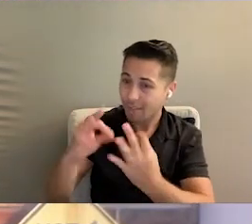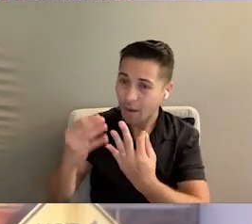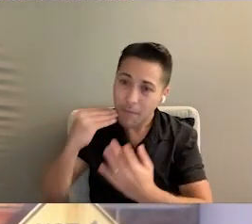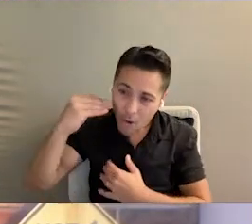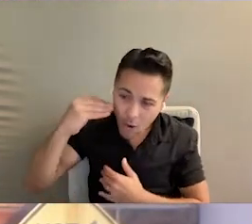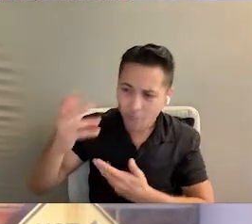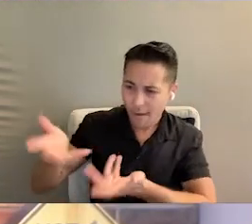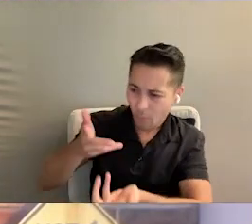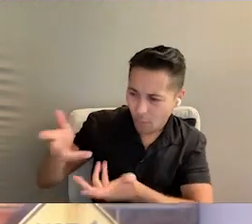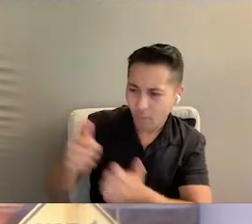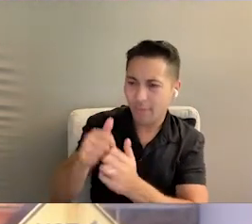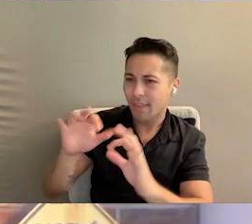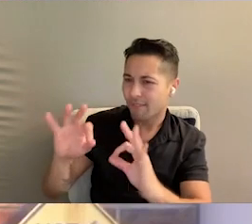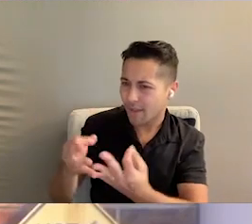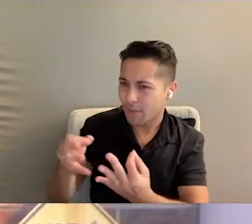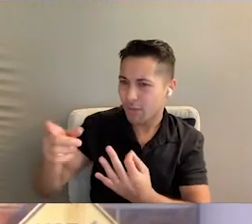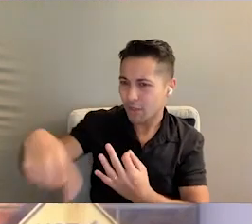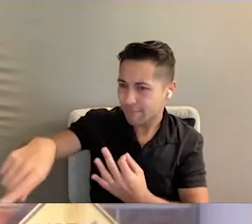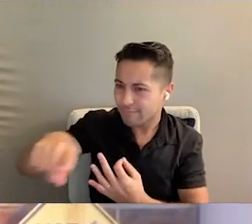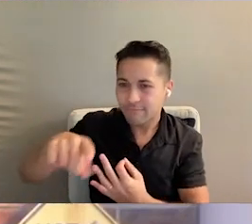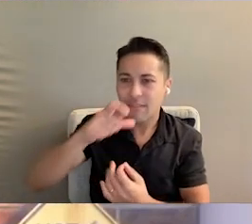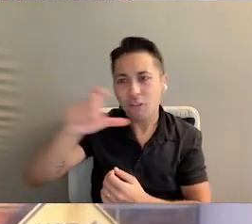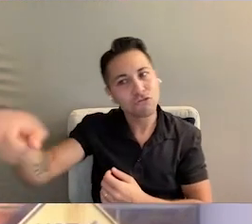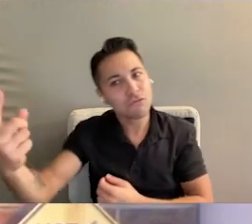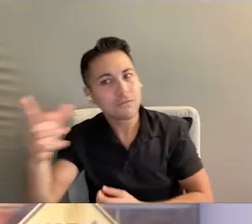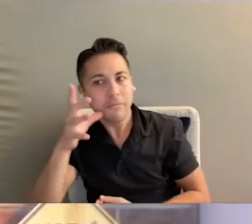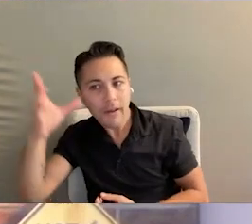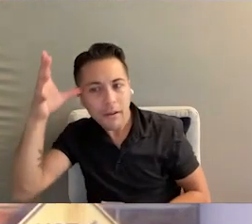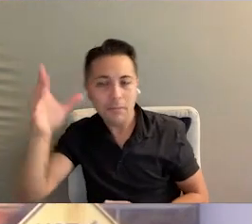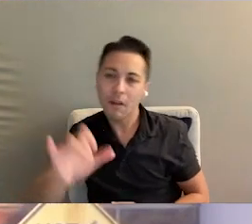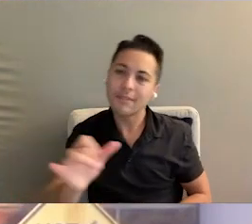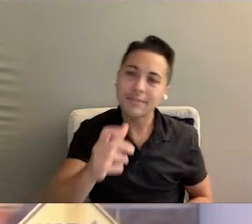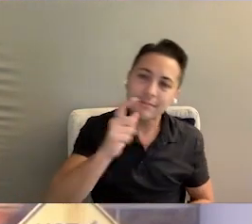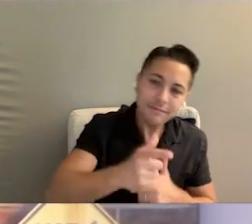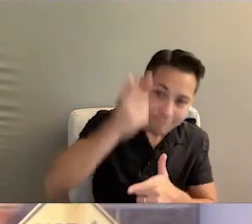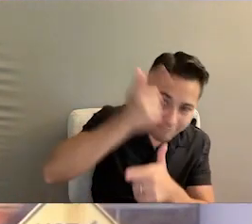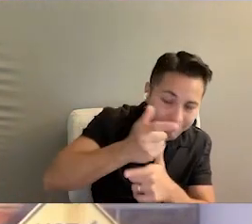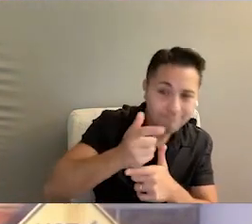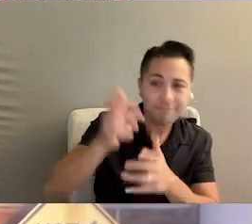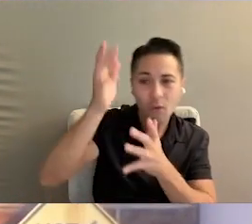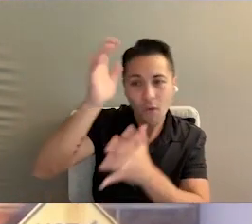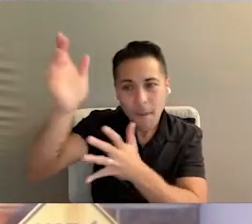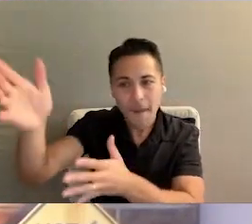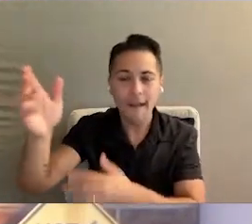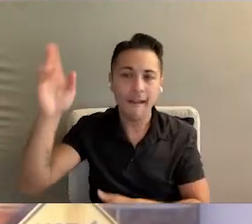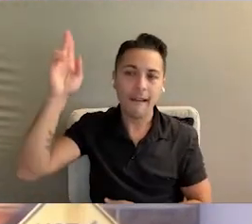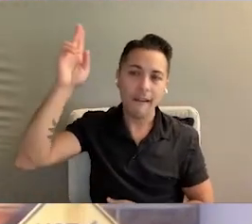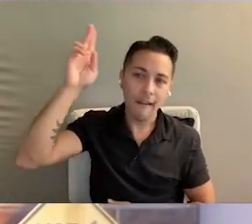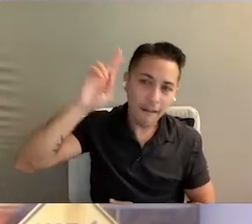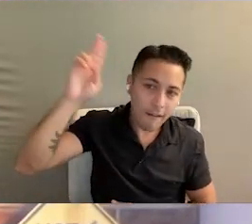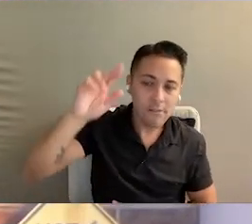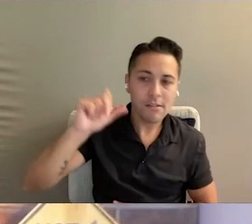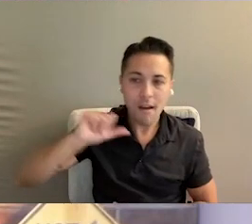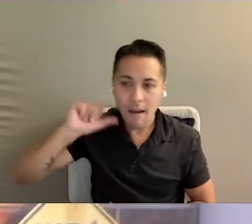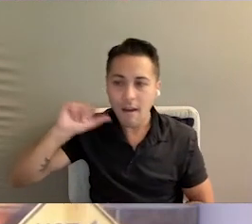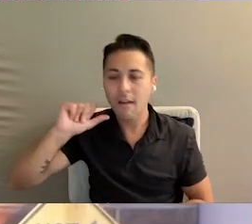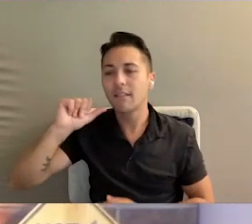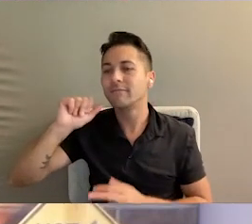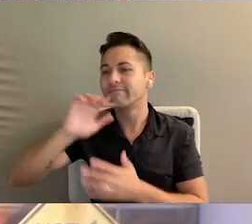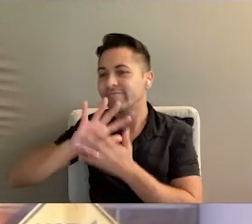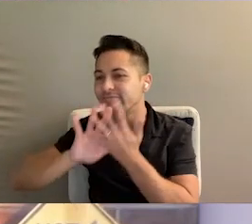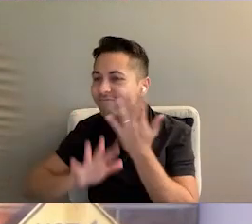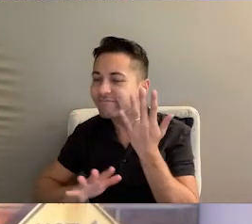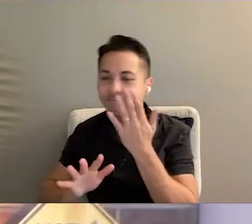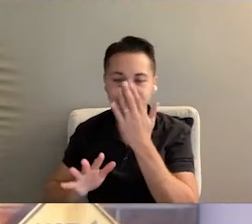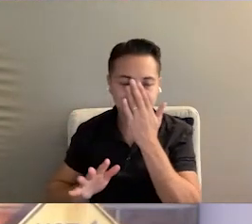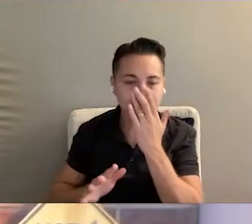go into the family home and work with the family unit. Not just parents, but also siblings, grandparents, aunts and uncles, extended family, and, and